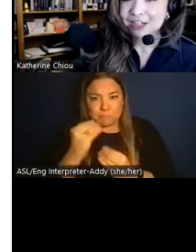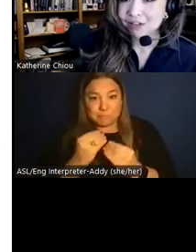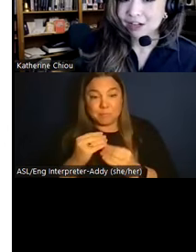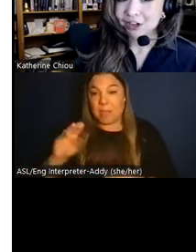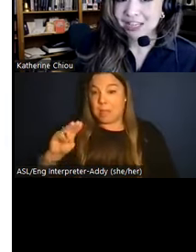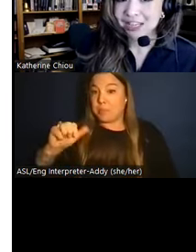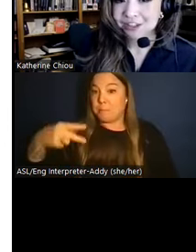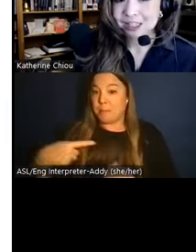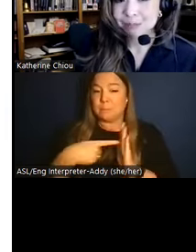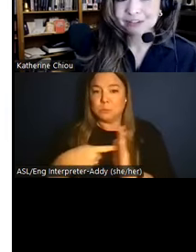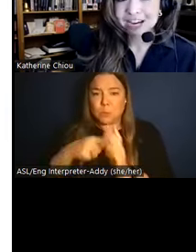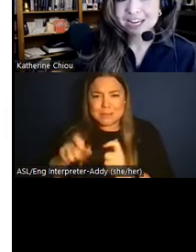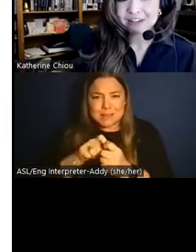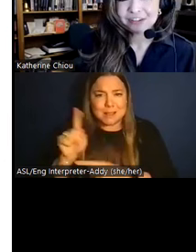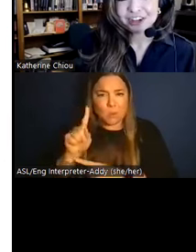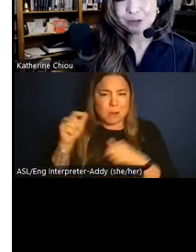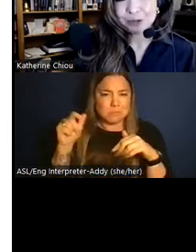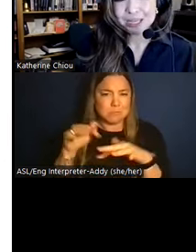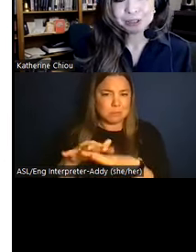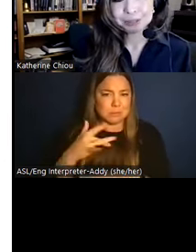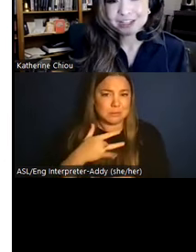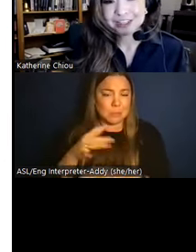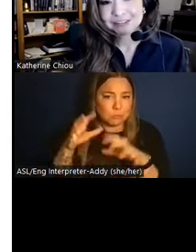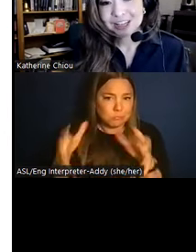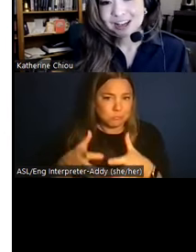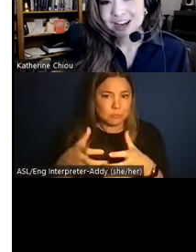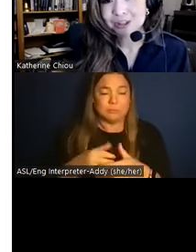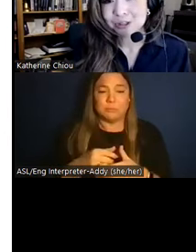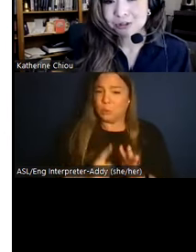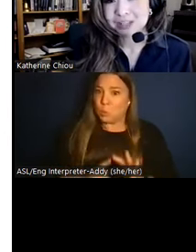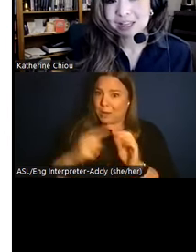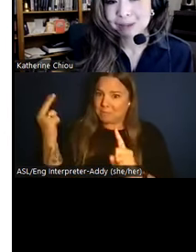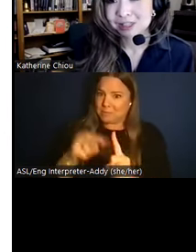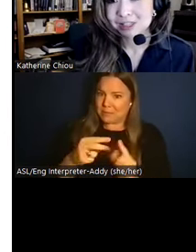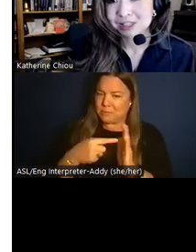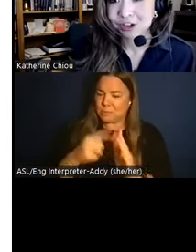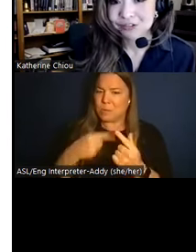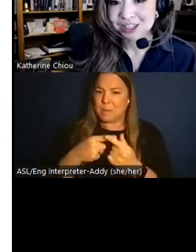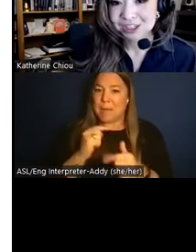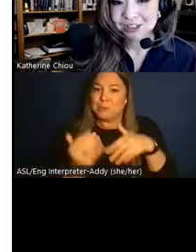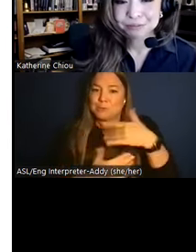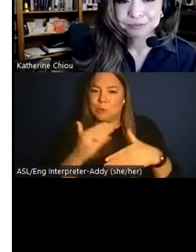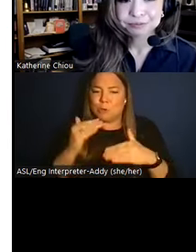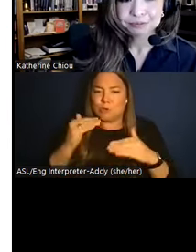narrative of their gatherings, providing a very unique perspective on the social dynamics of their